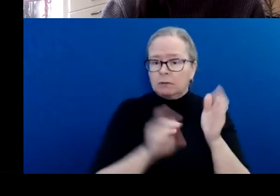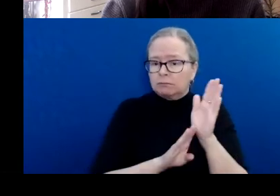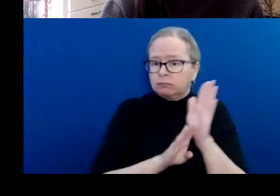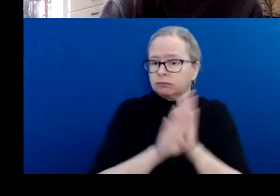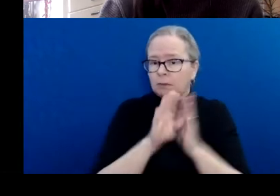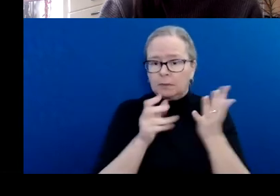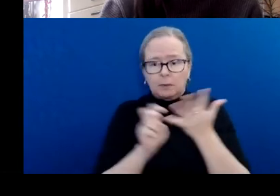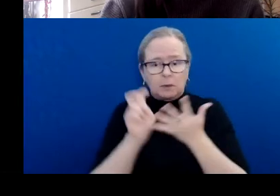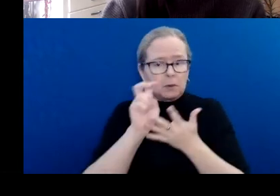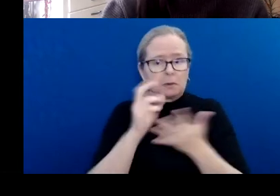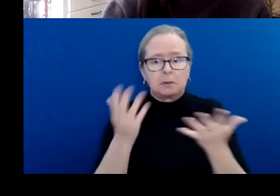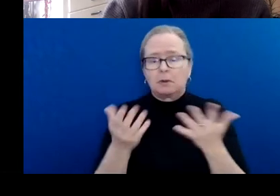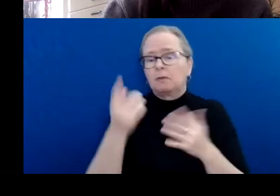work.